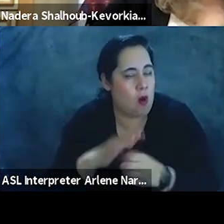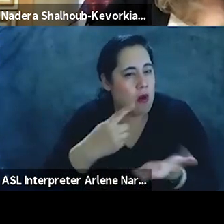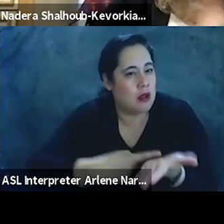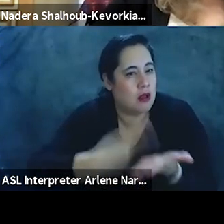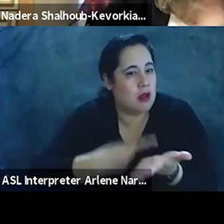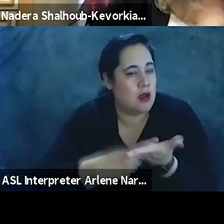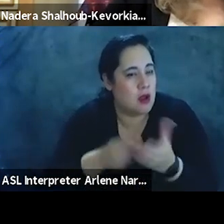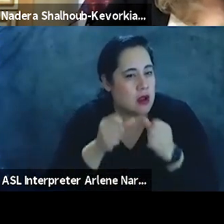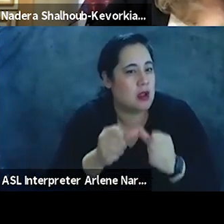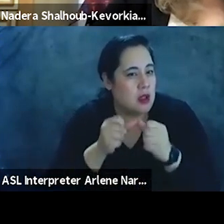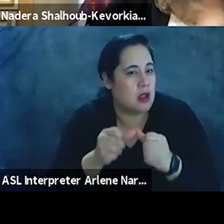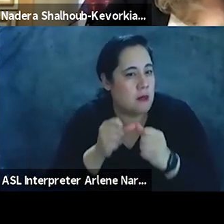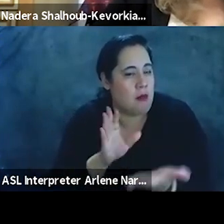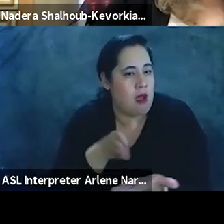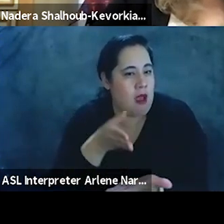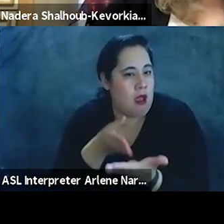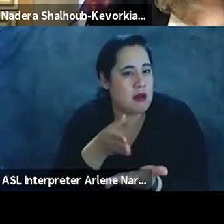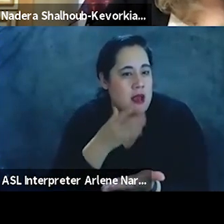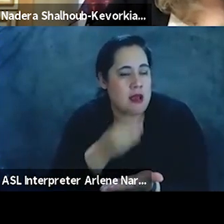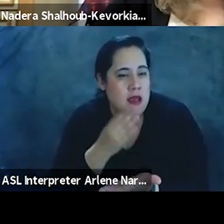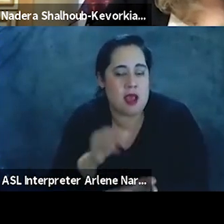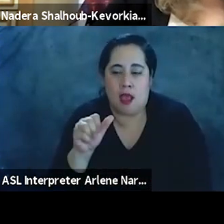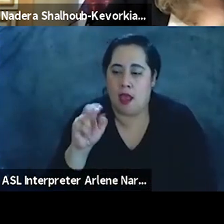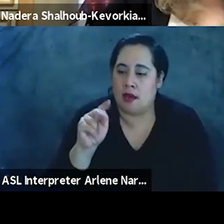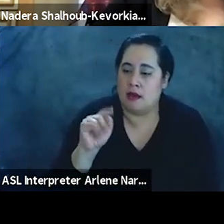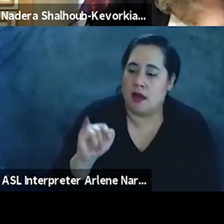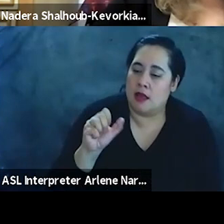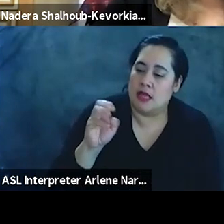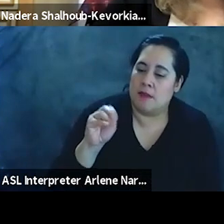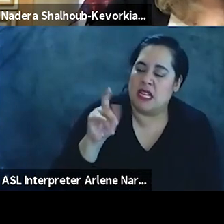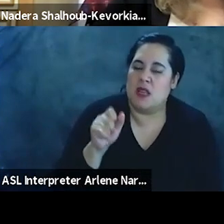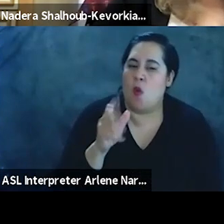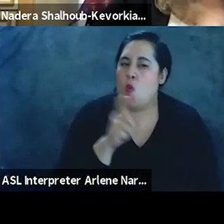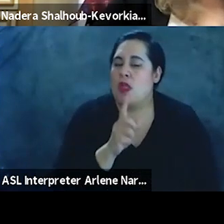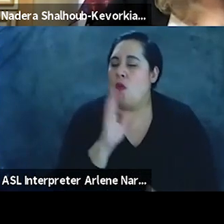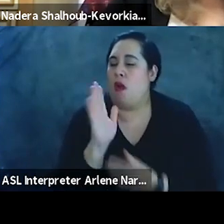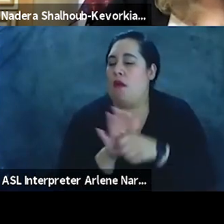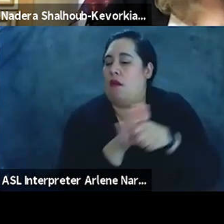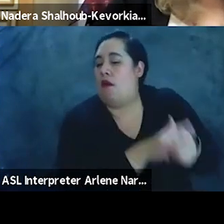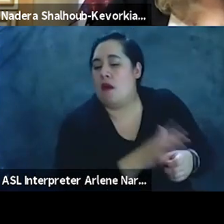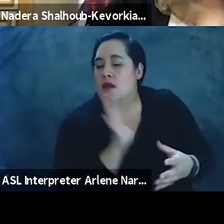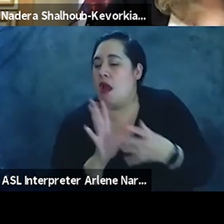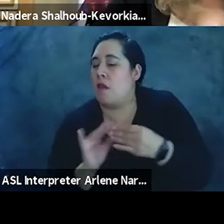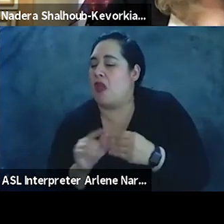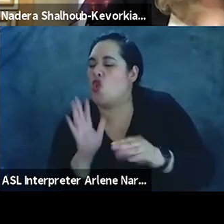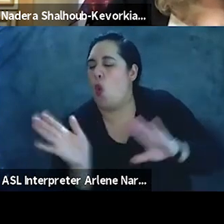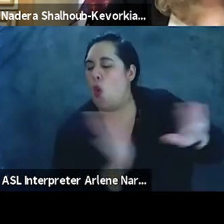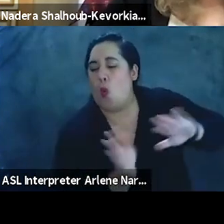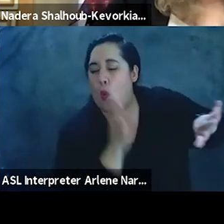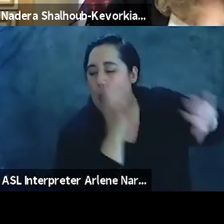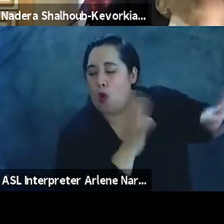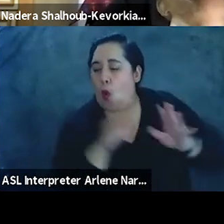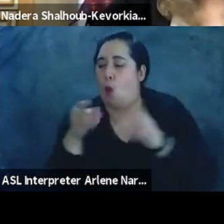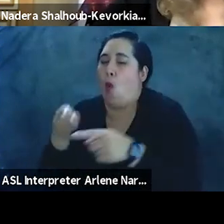keep having about antisemitism meant to kind of cover up what's happening and say, no, let's talk about this thing rather than that thing, or don't look there, look here, that all,